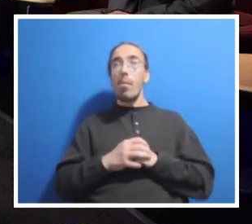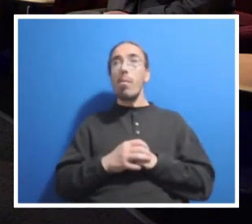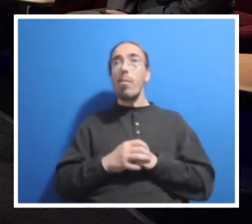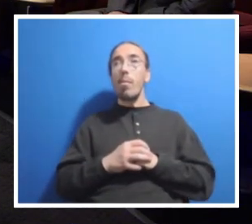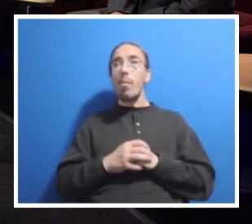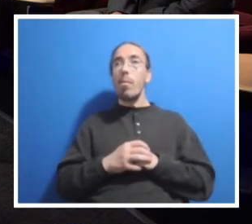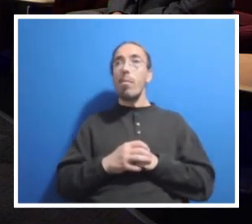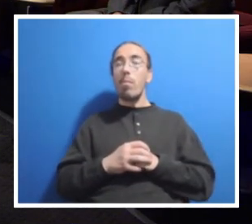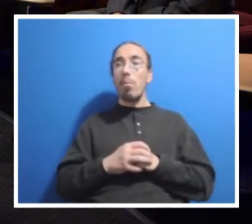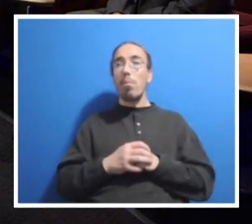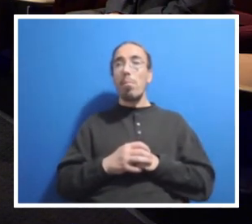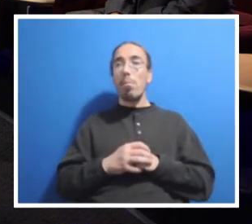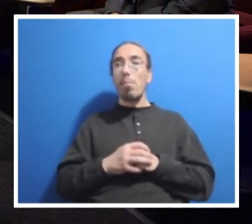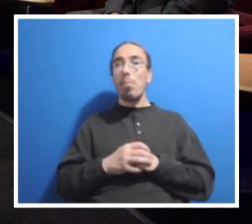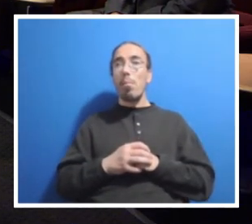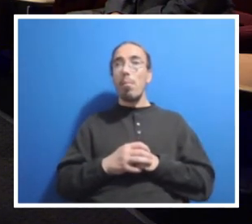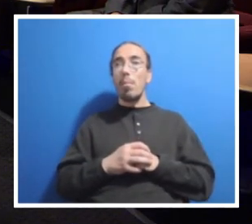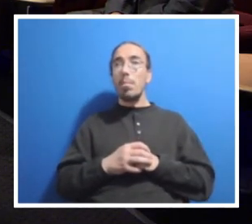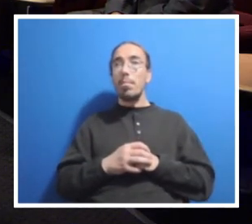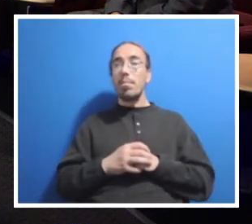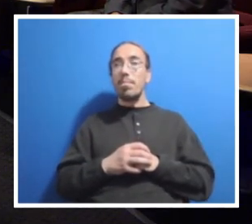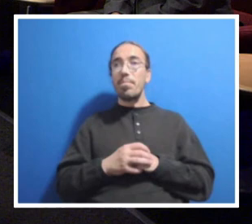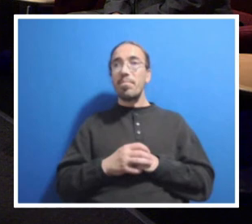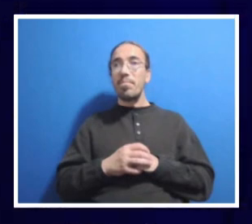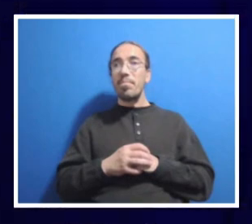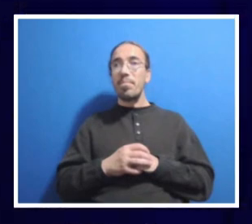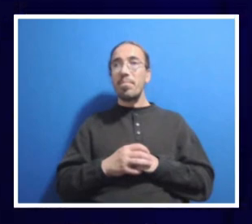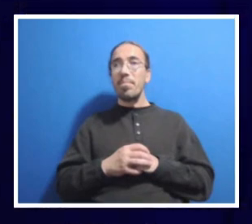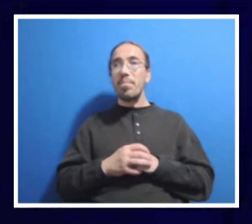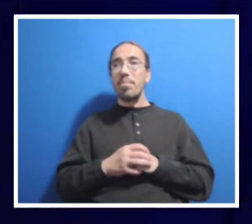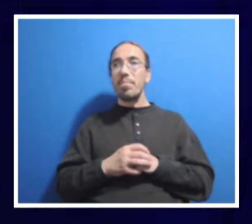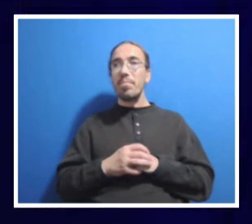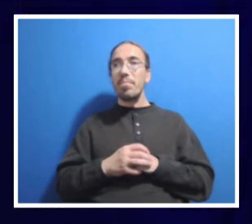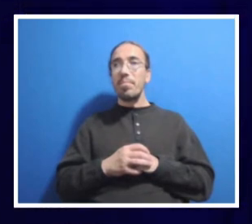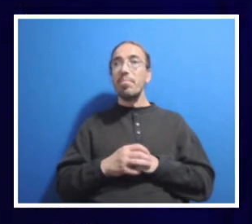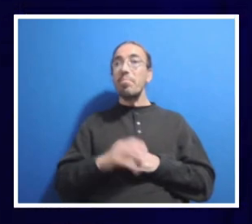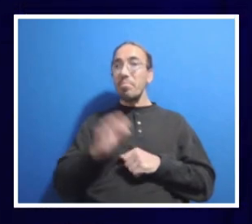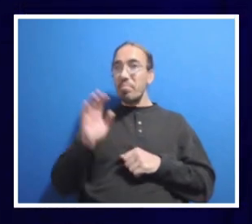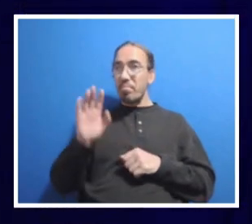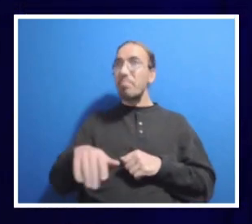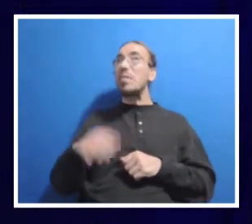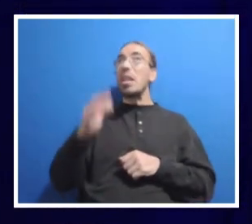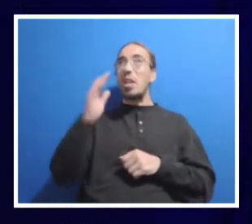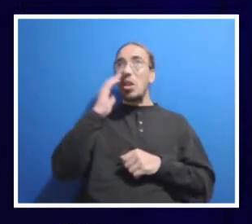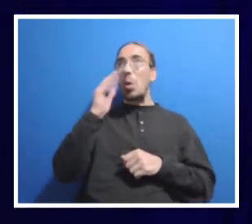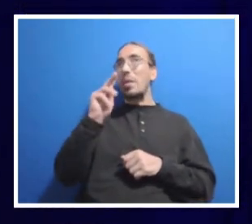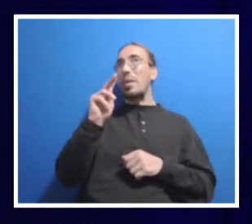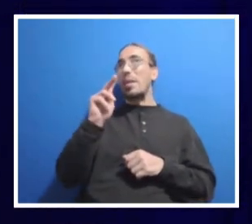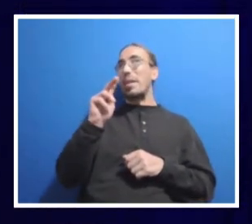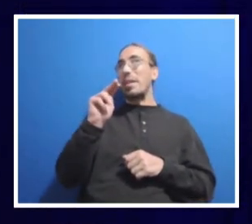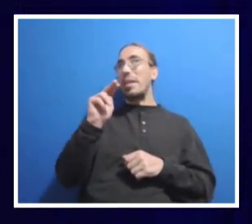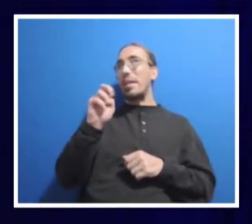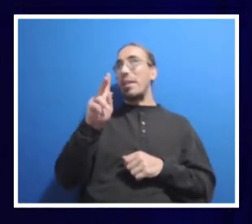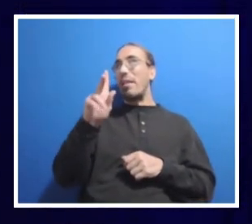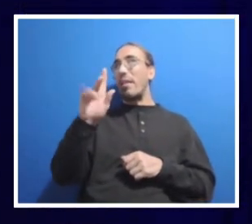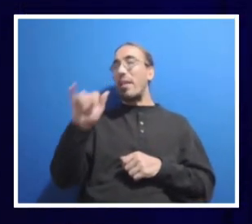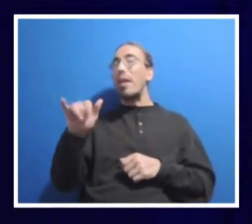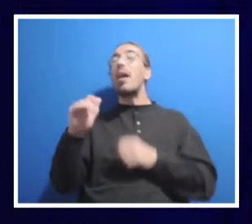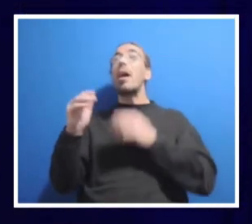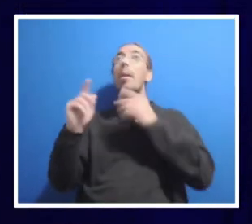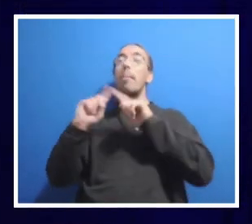We'll start with you, Dr. Ben. And Ben, you know it's Neely. From now on. I will take Dr. Bendapudi for sure. But yes.